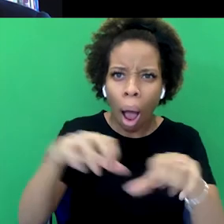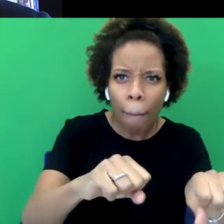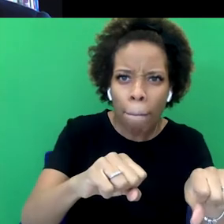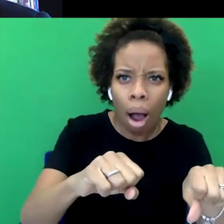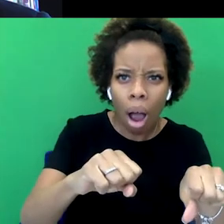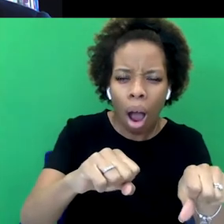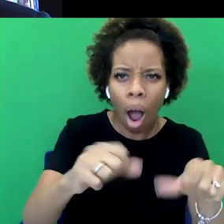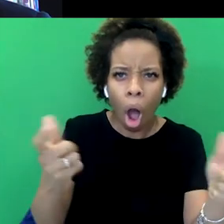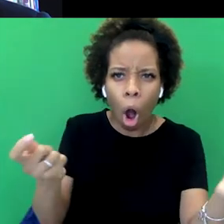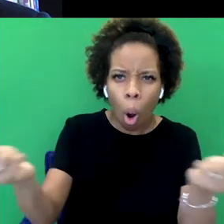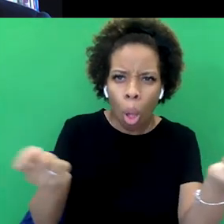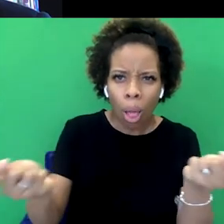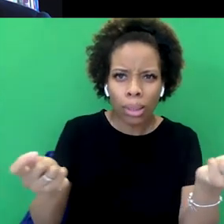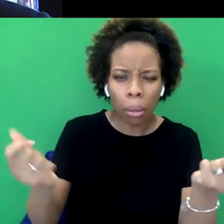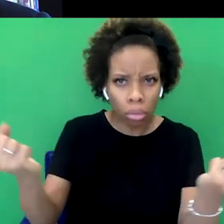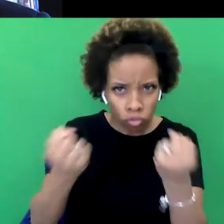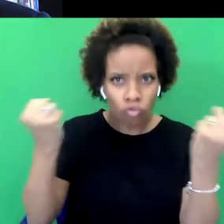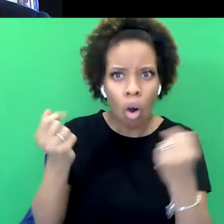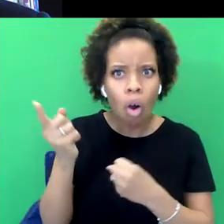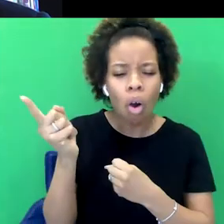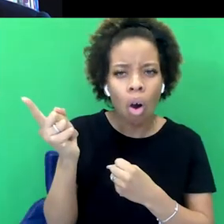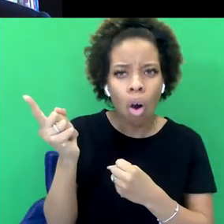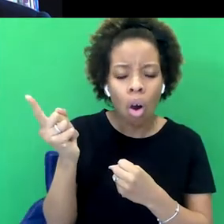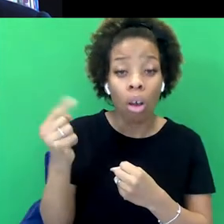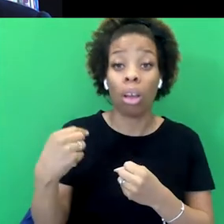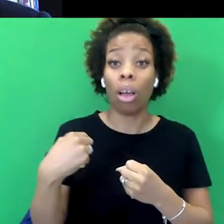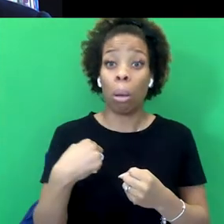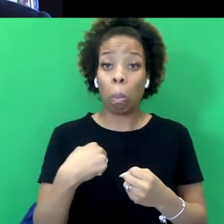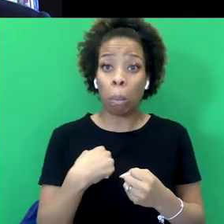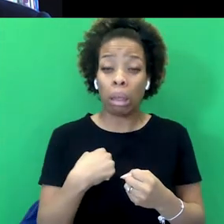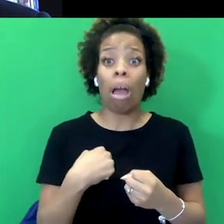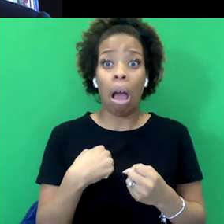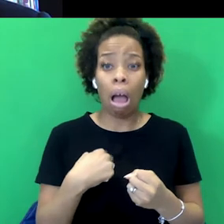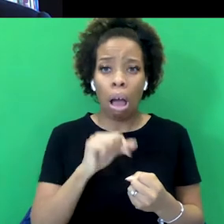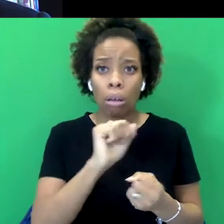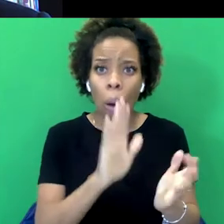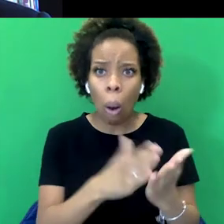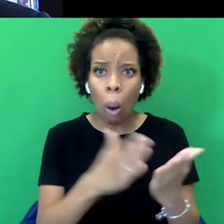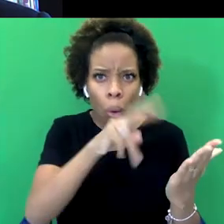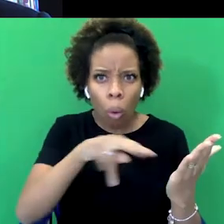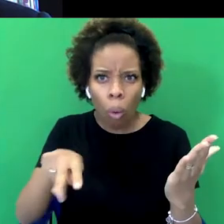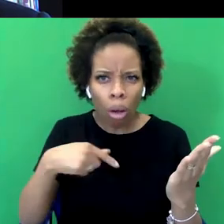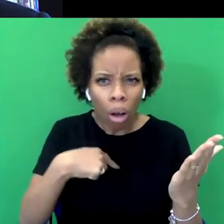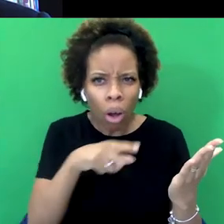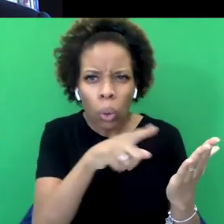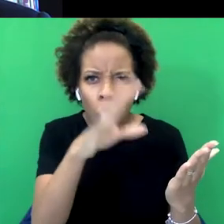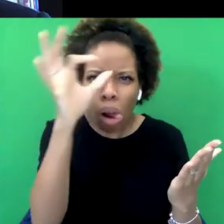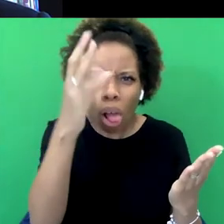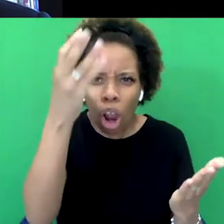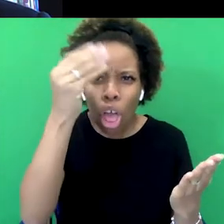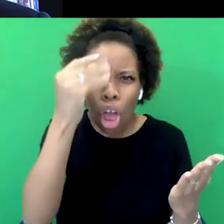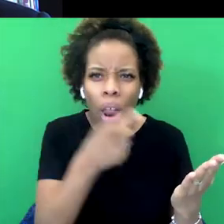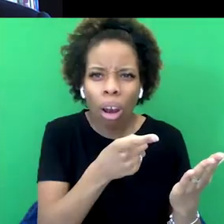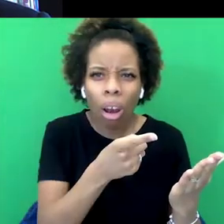UK. So it was really startling for me to read the UK, in your book about kind of the lack of education, but also to just